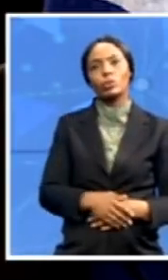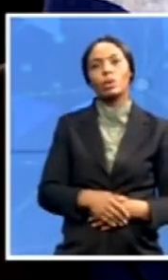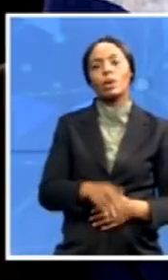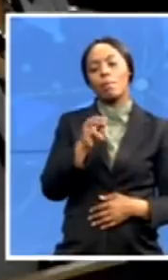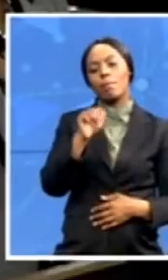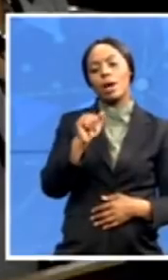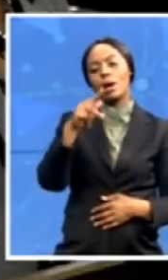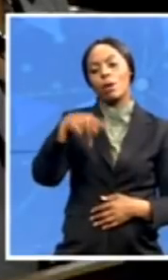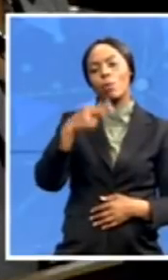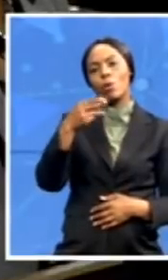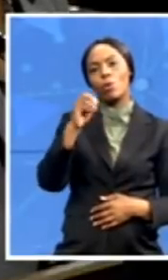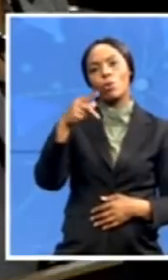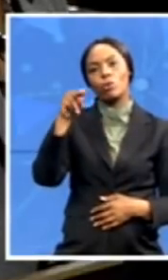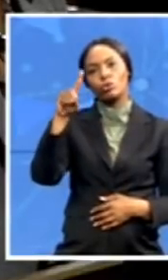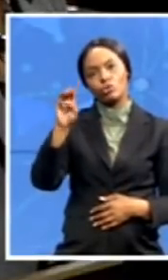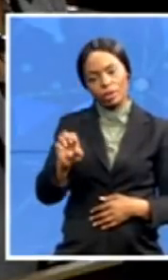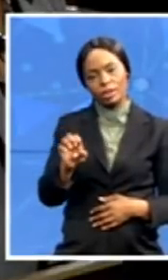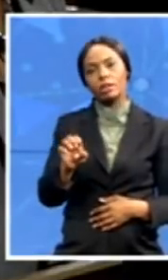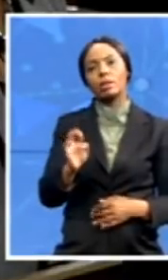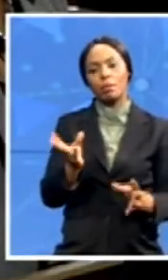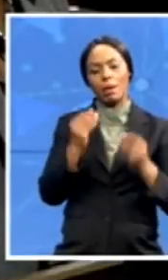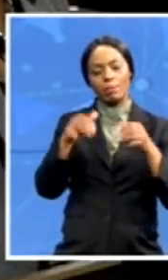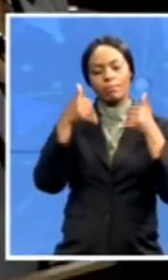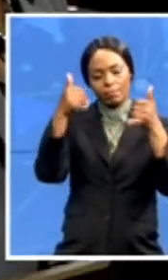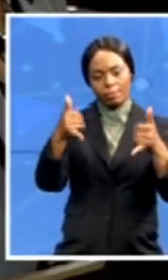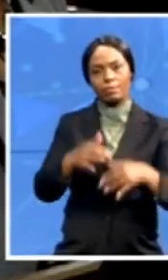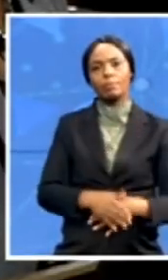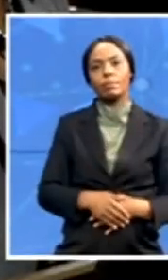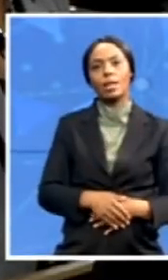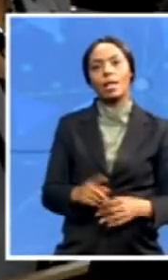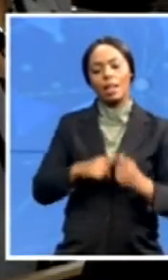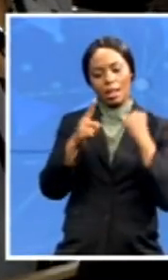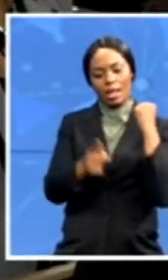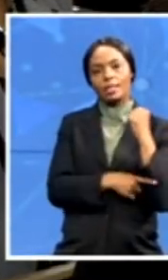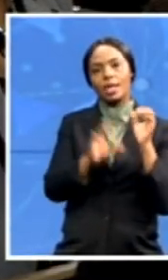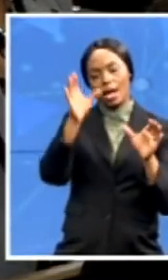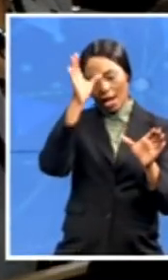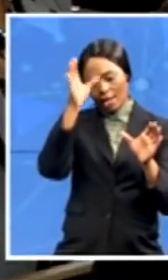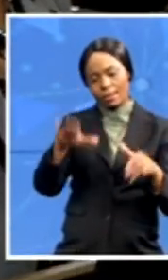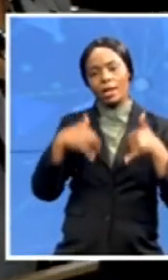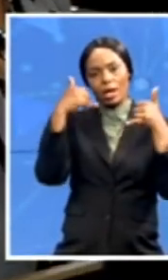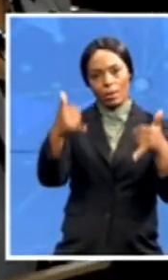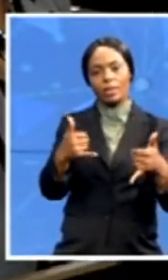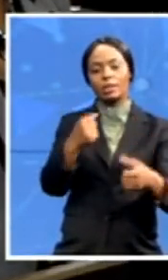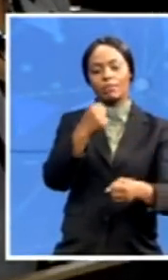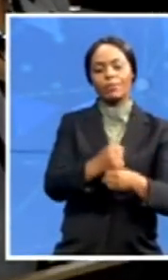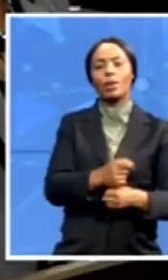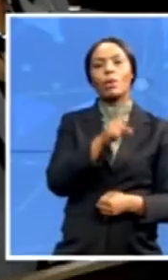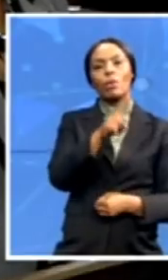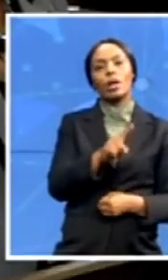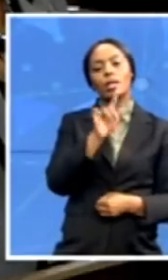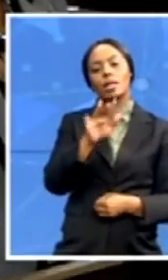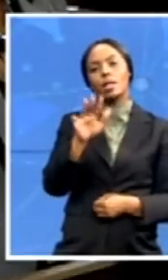Lastly, his academic awards. Nineteen ninety, Honorary Doctorate in Philosophy, D. Phil,